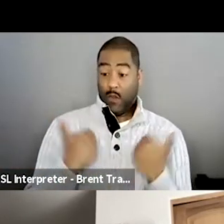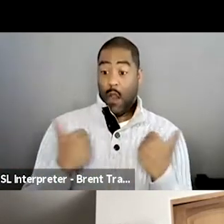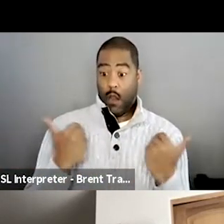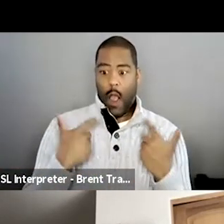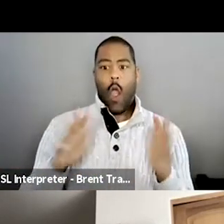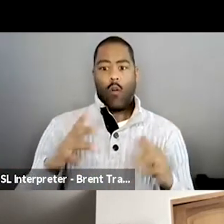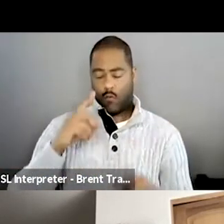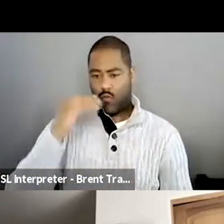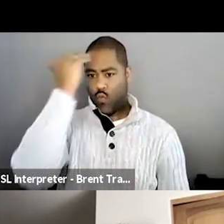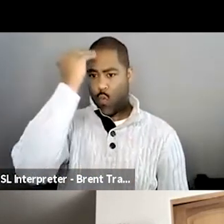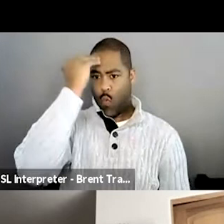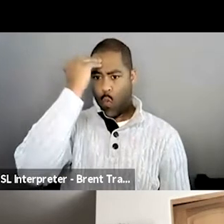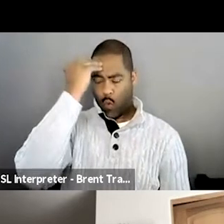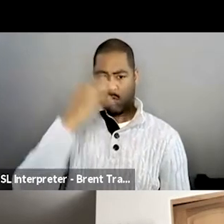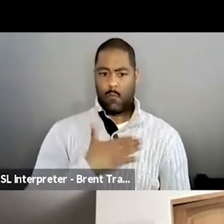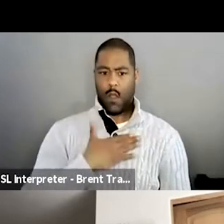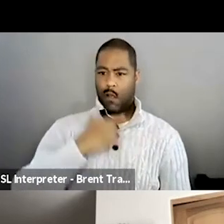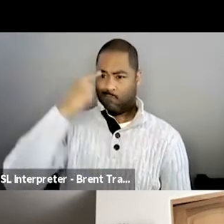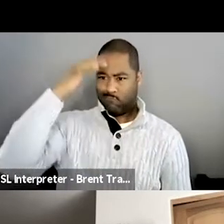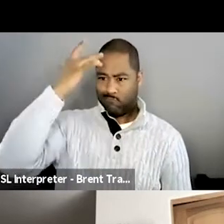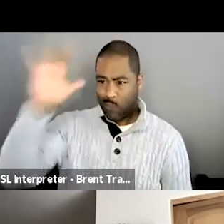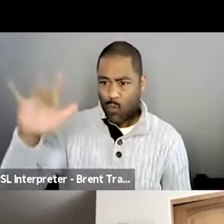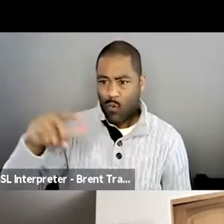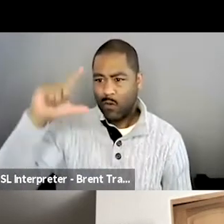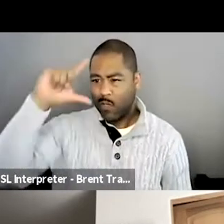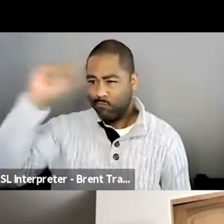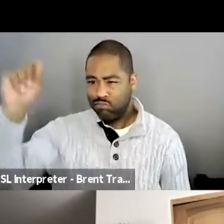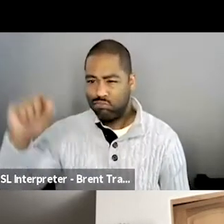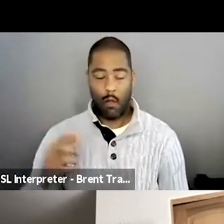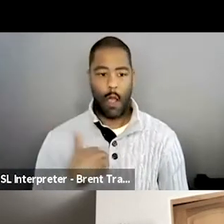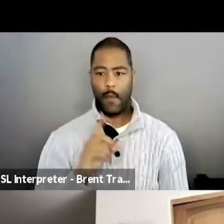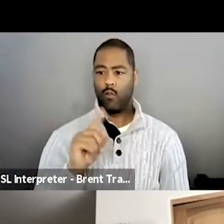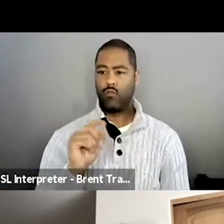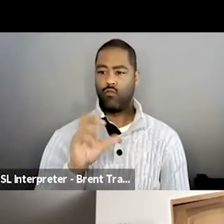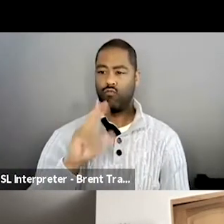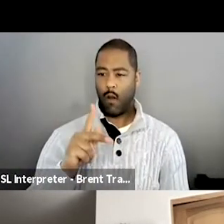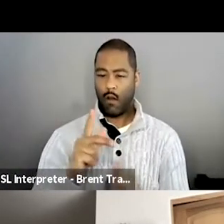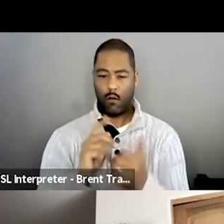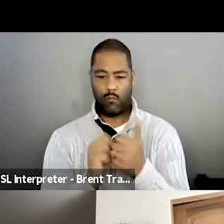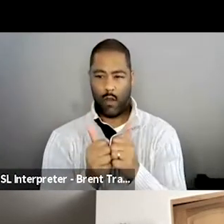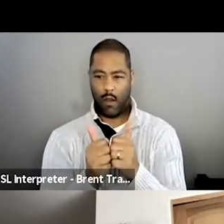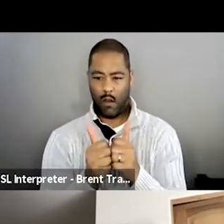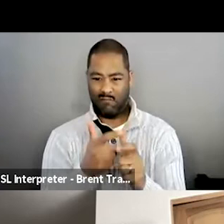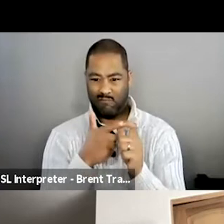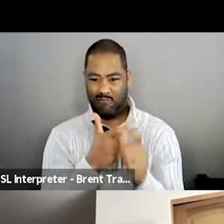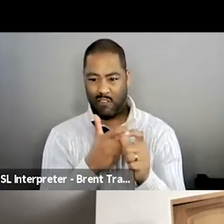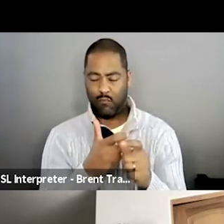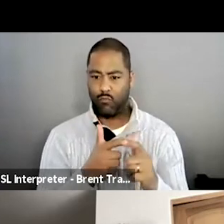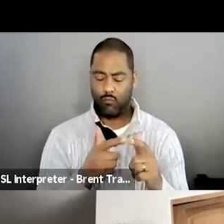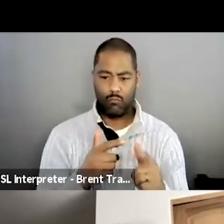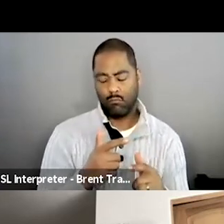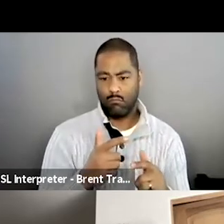very smart and competent. so if that was taken away from me, I felt very threatened by it. Whereas